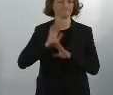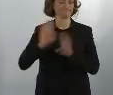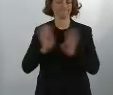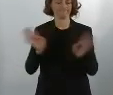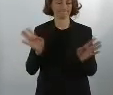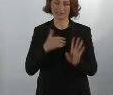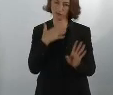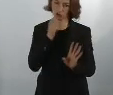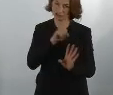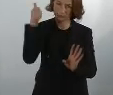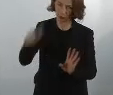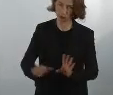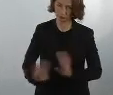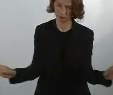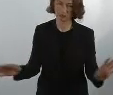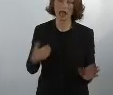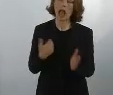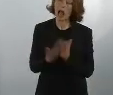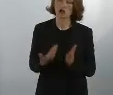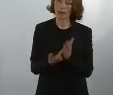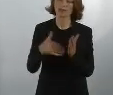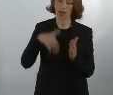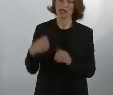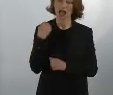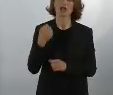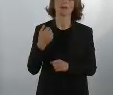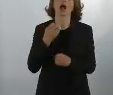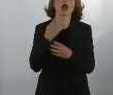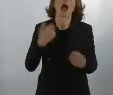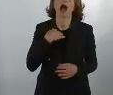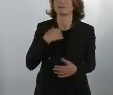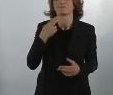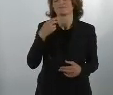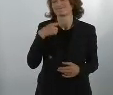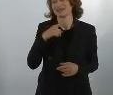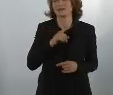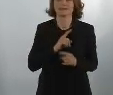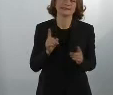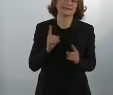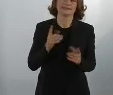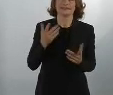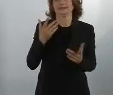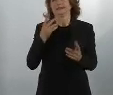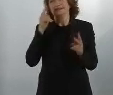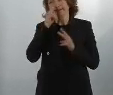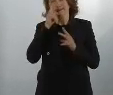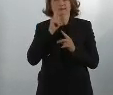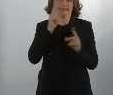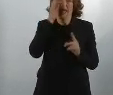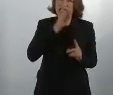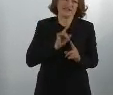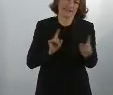And I rely on the force of arguments, but I'm not naive. I know that this is difficult.